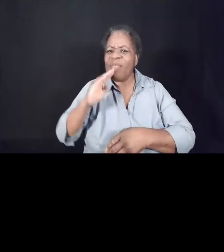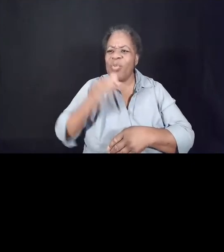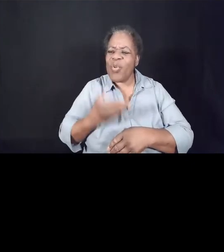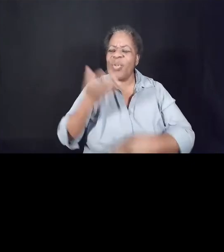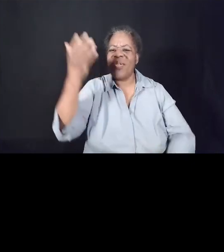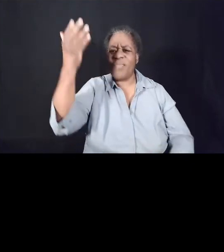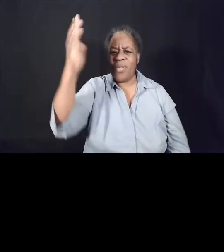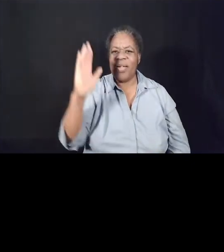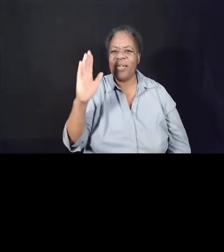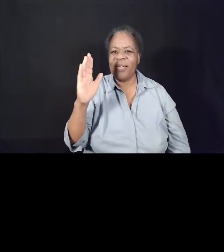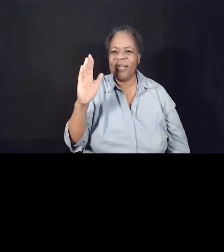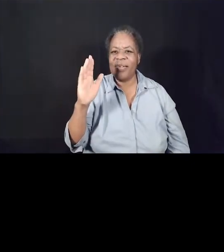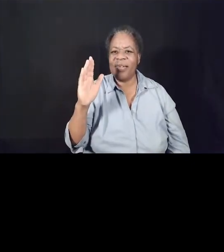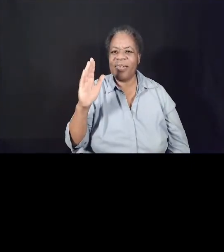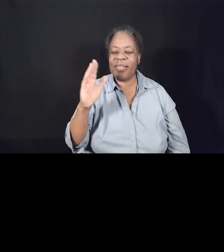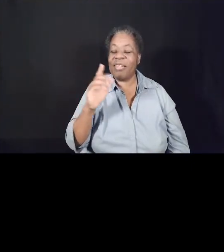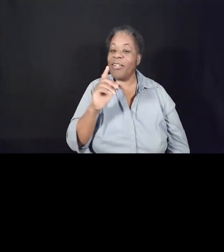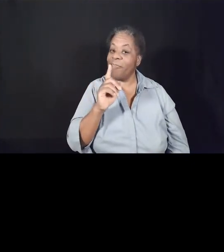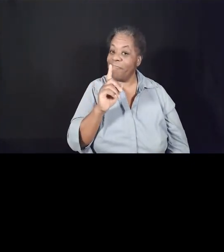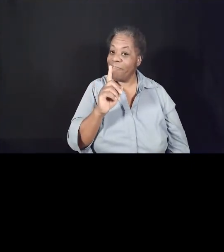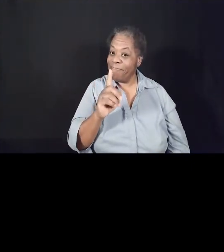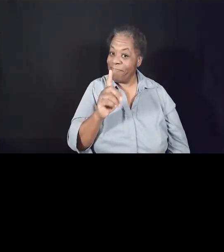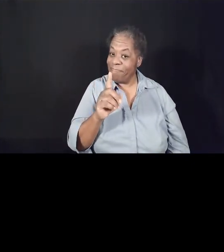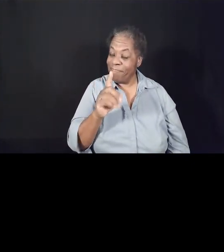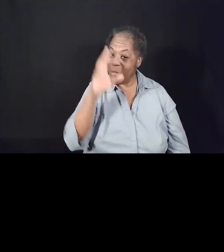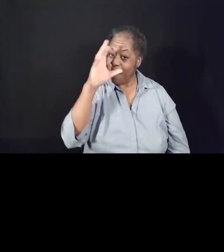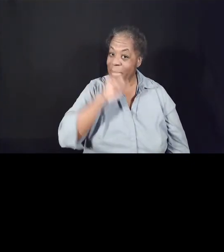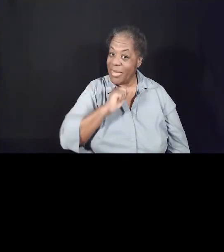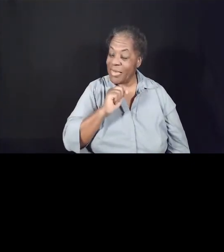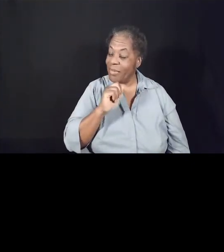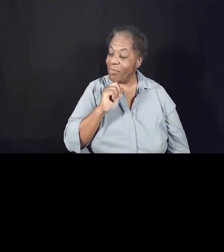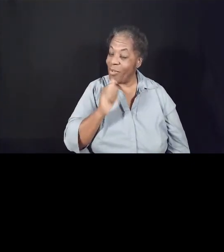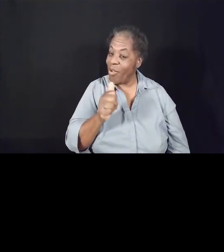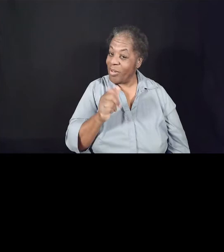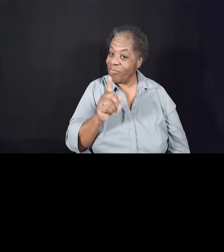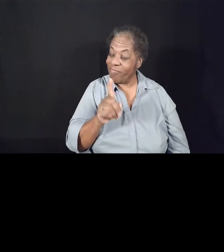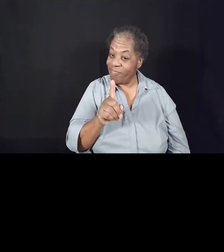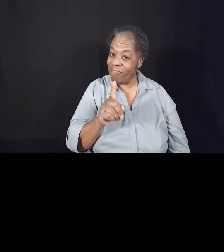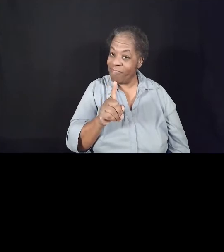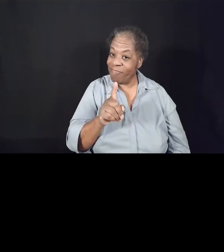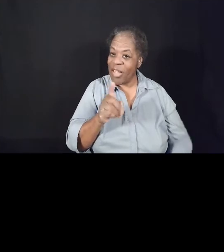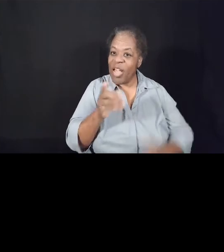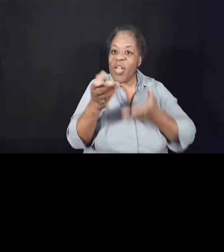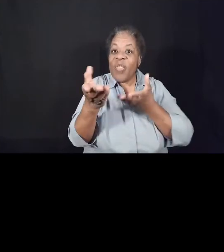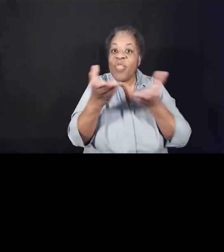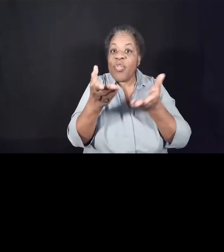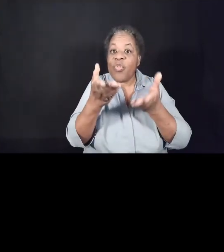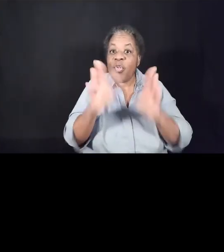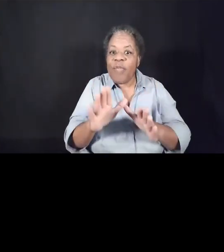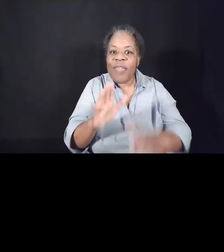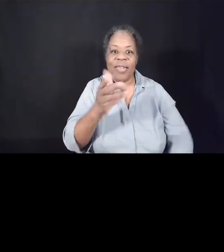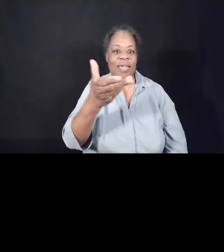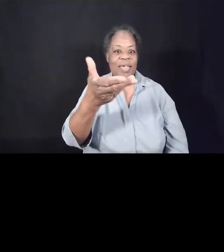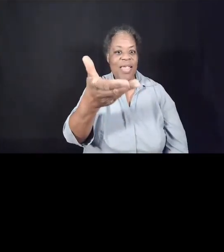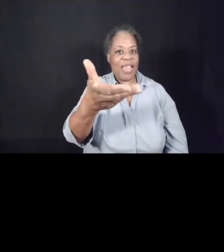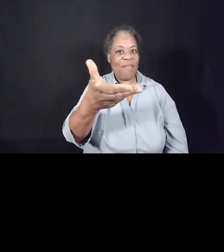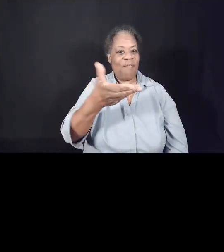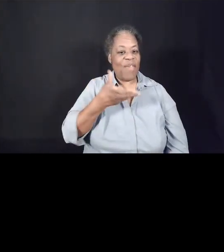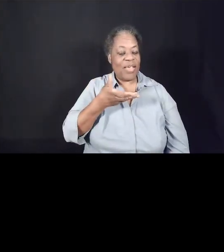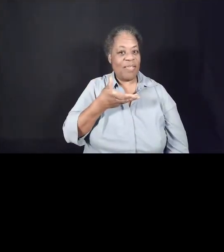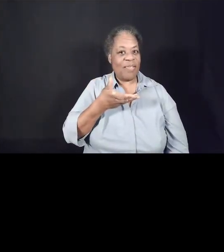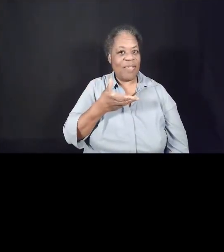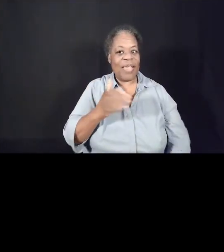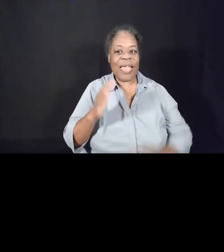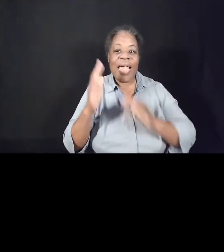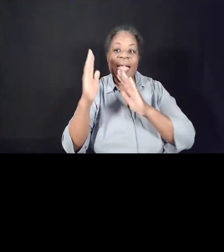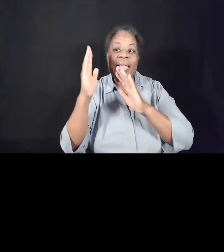And here's the thing we don't want to miss. The servant invites and expects God's people